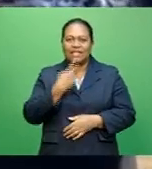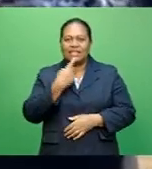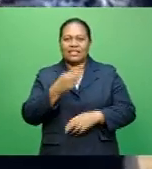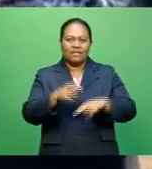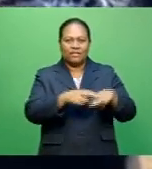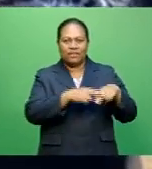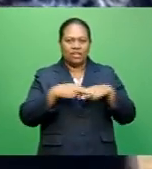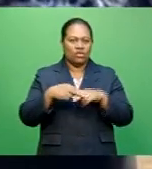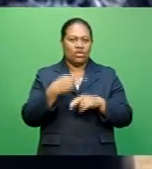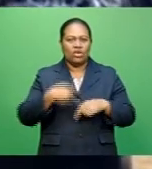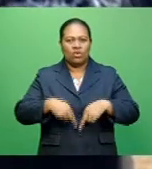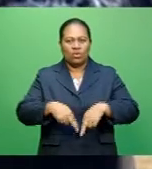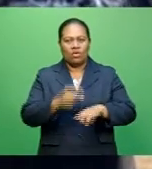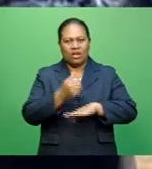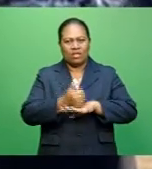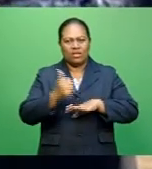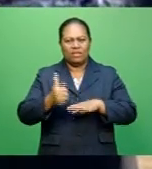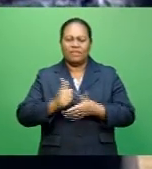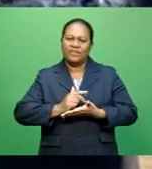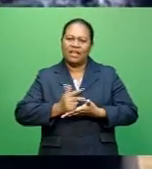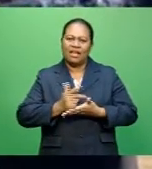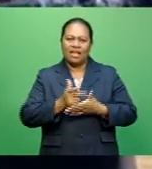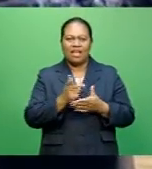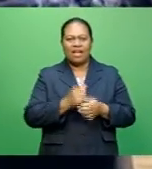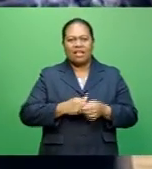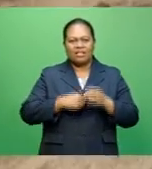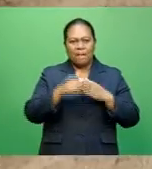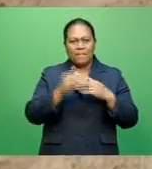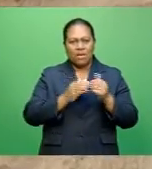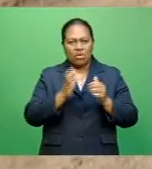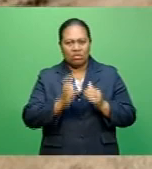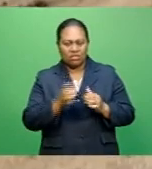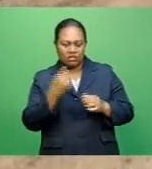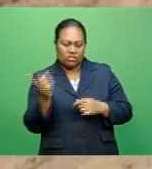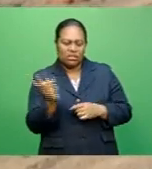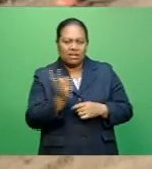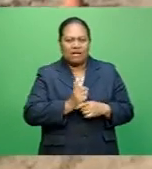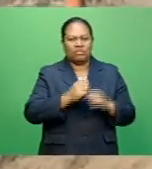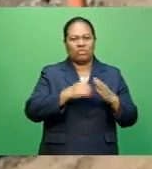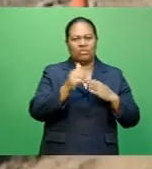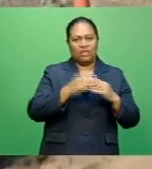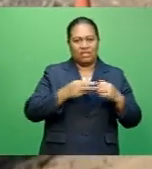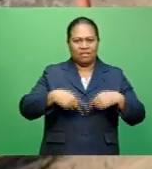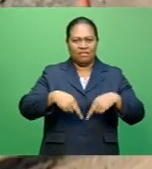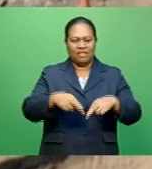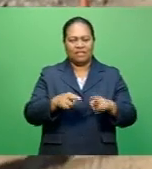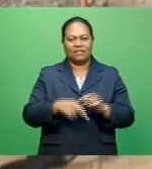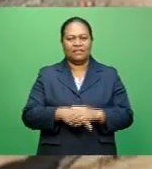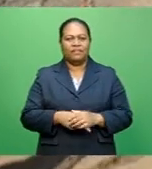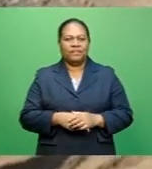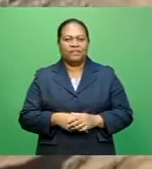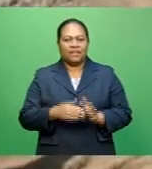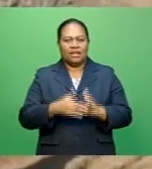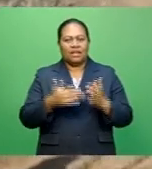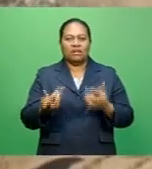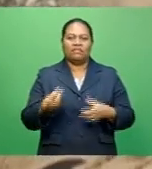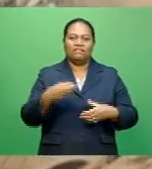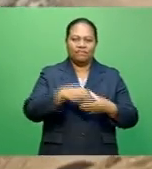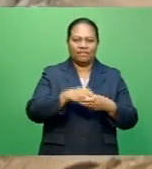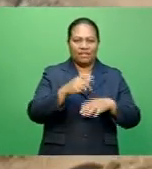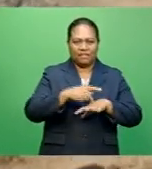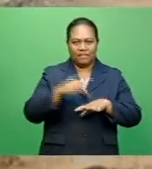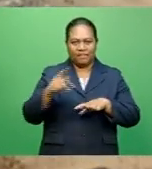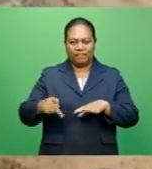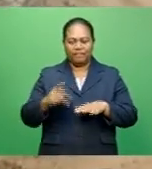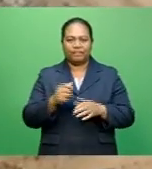Roads Authority has hired a contractor to build a new crossing at a higher elevation. Ussumate says this is part of the government's